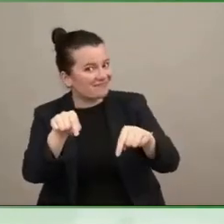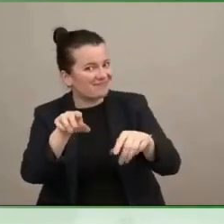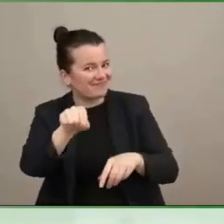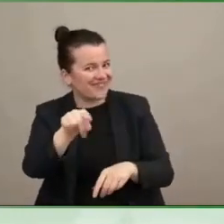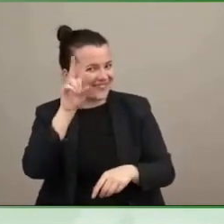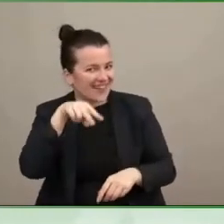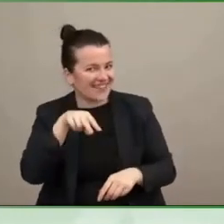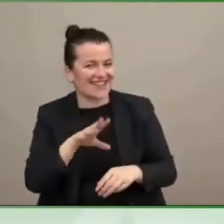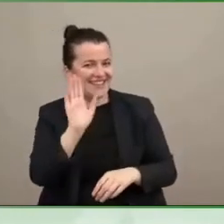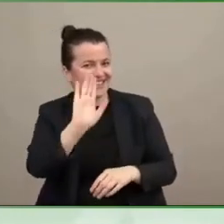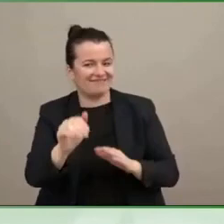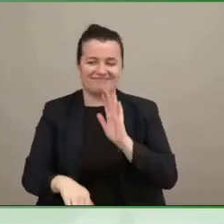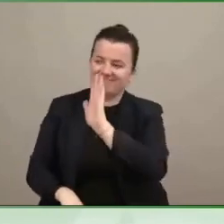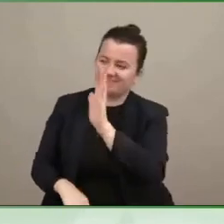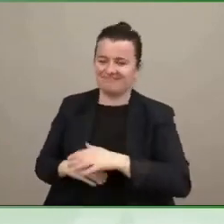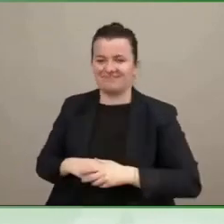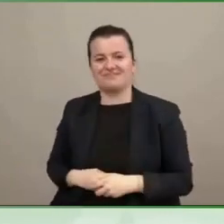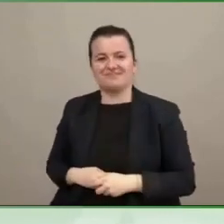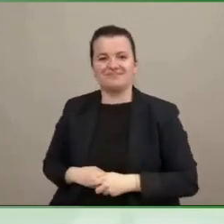I'll try. Bye. Bye.